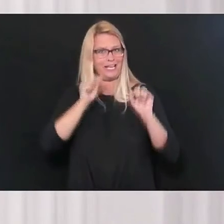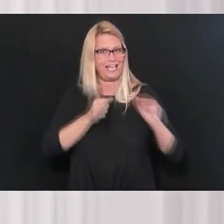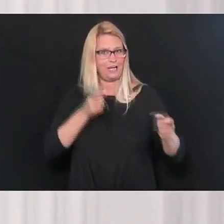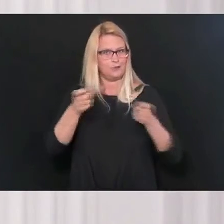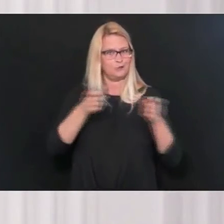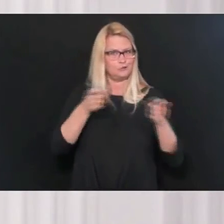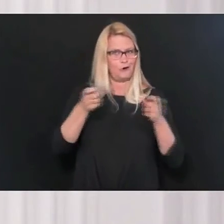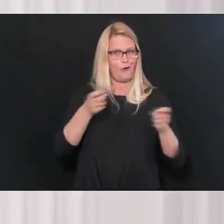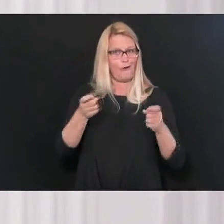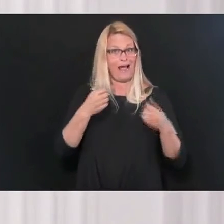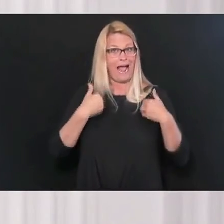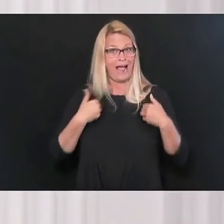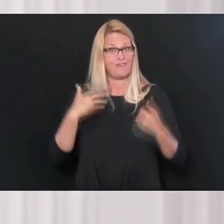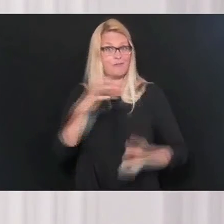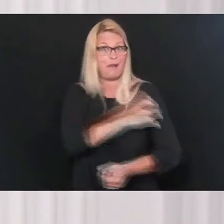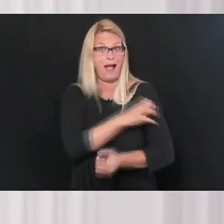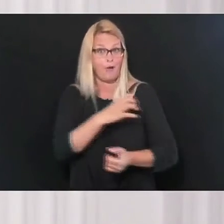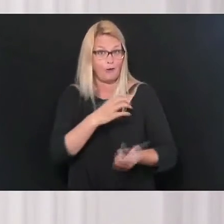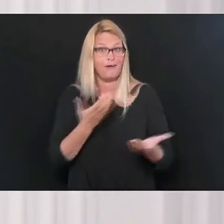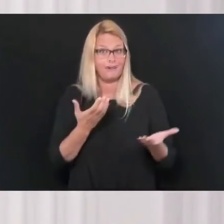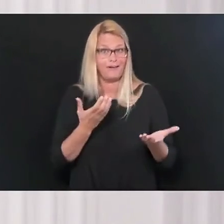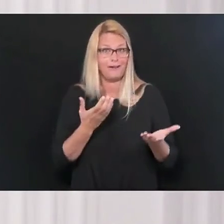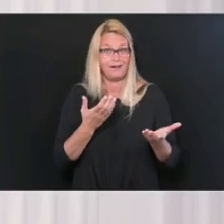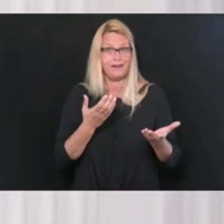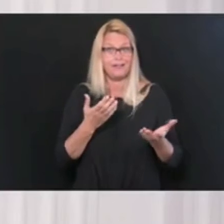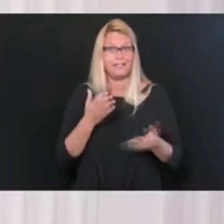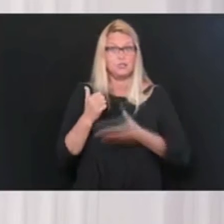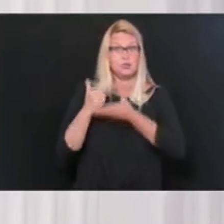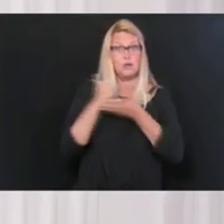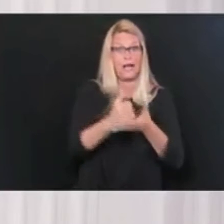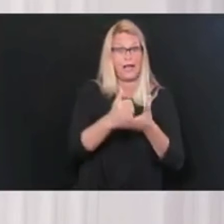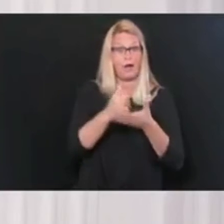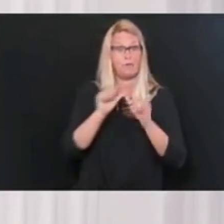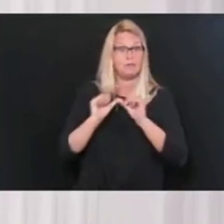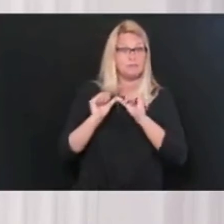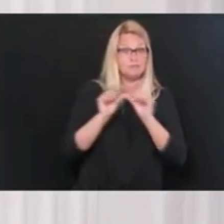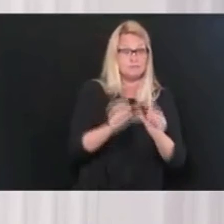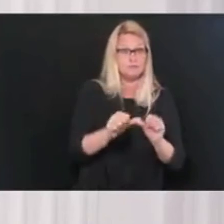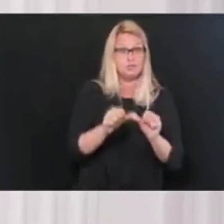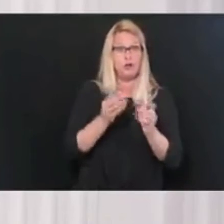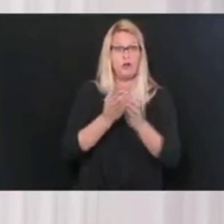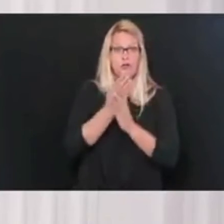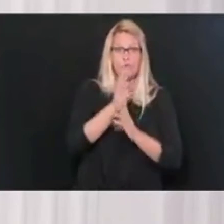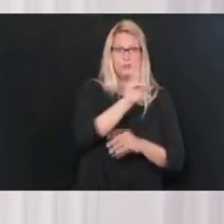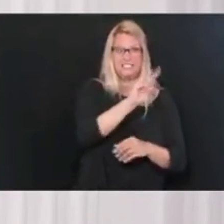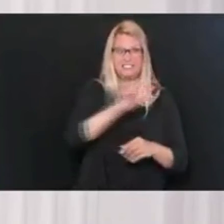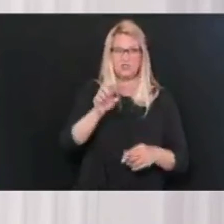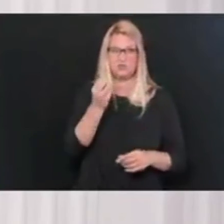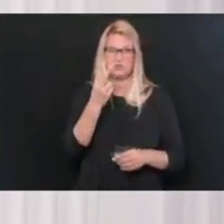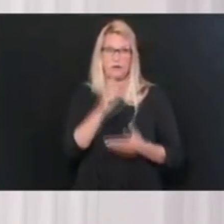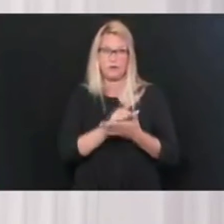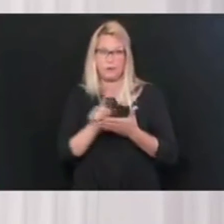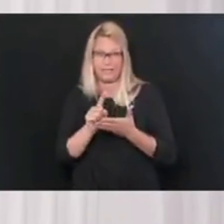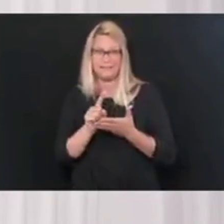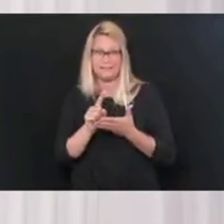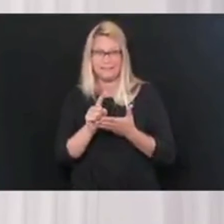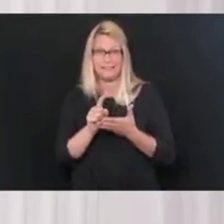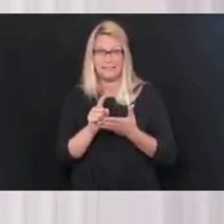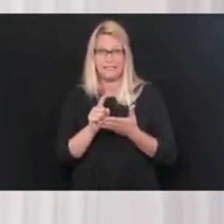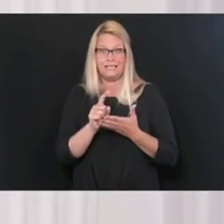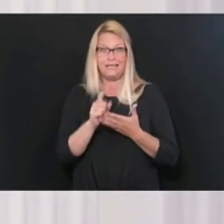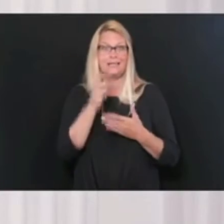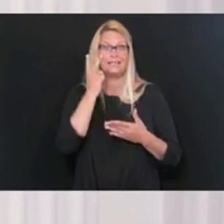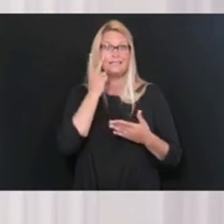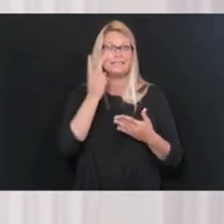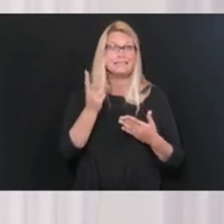rest of the country and parts are going to very much struggle during this next self six to 12 weeks and perhaps even beyond